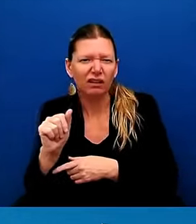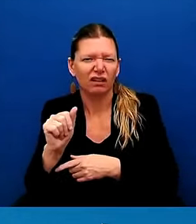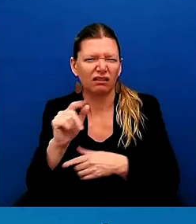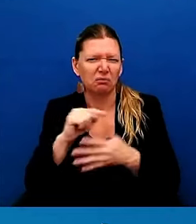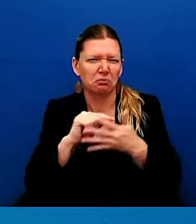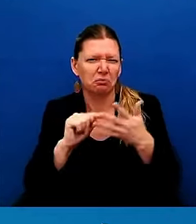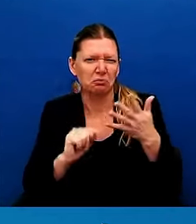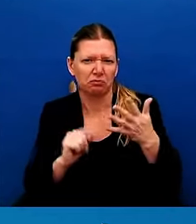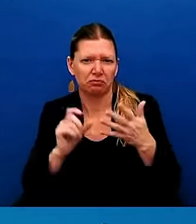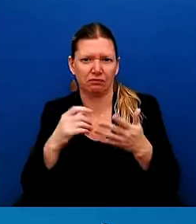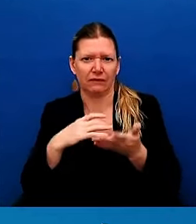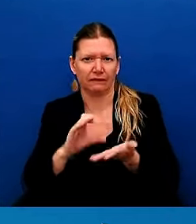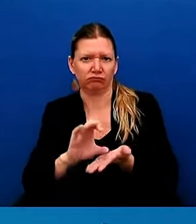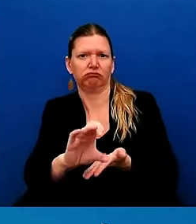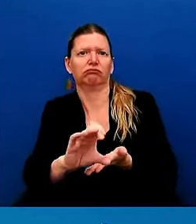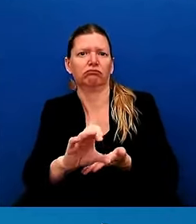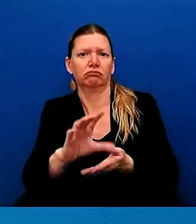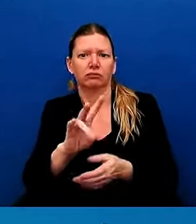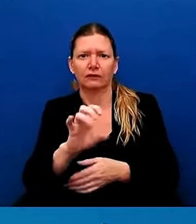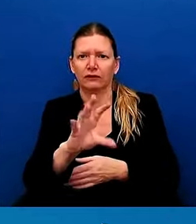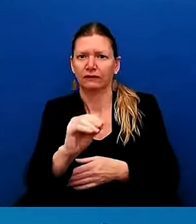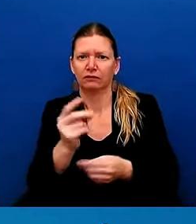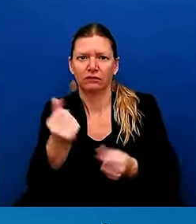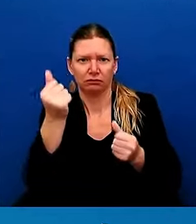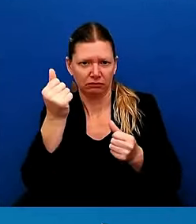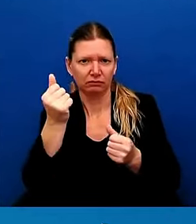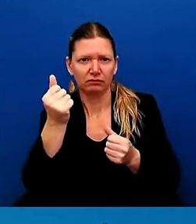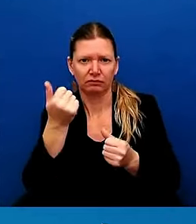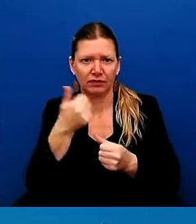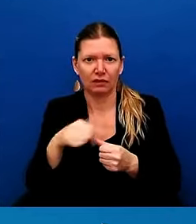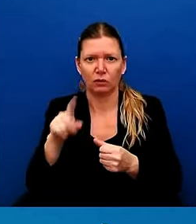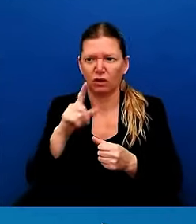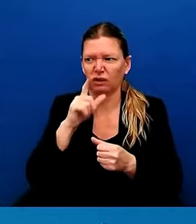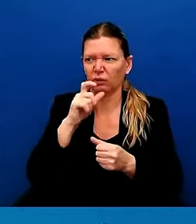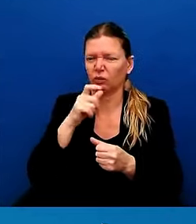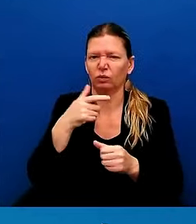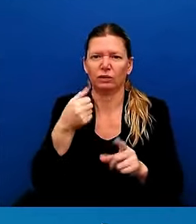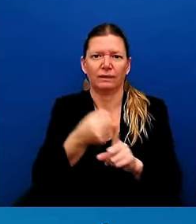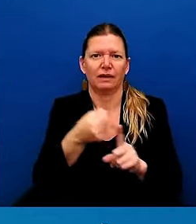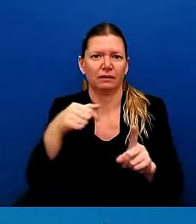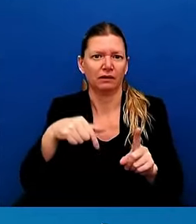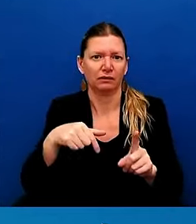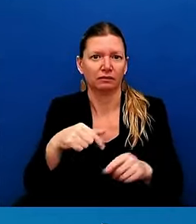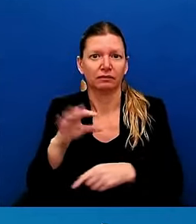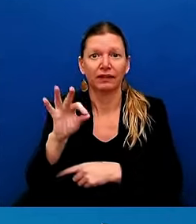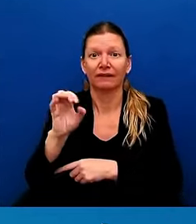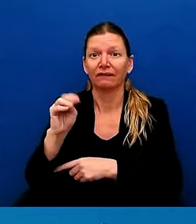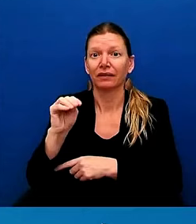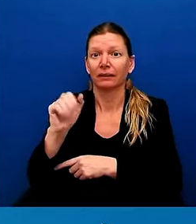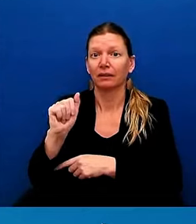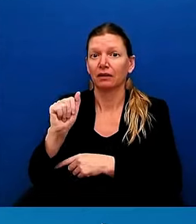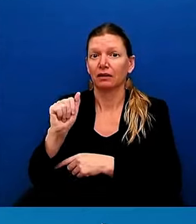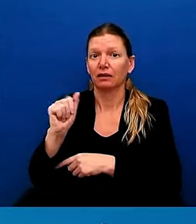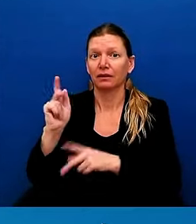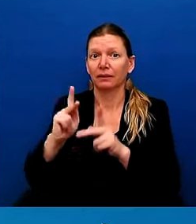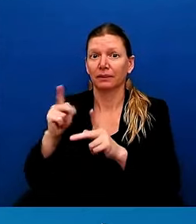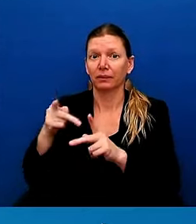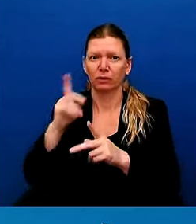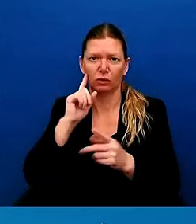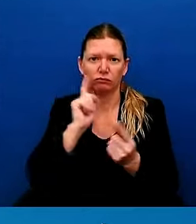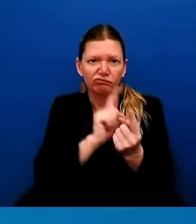There are FEMA personnel who are going door-to-door to interact personally with folks, especially those who do not have